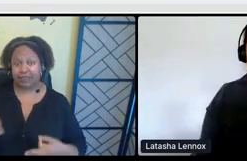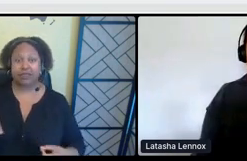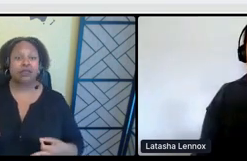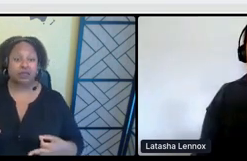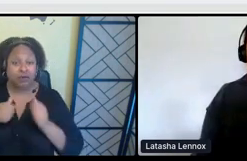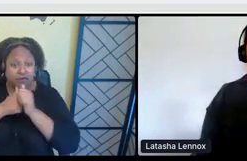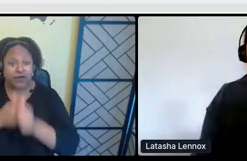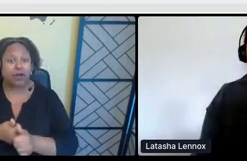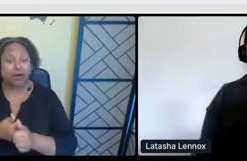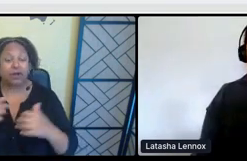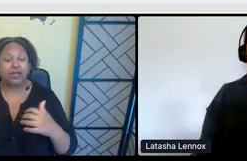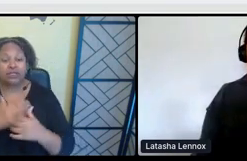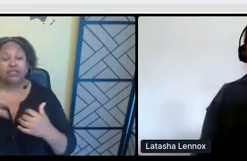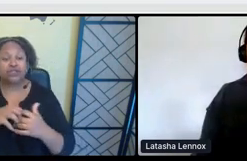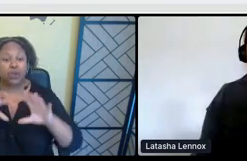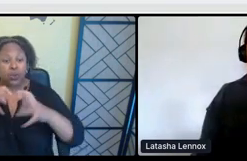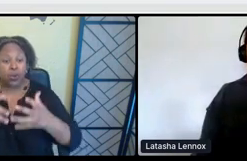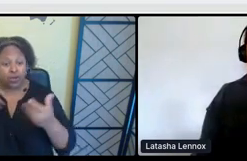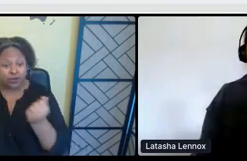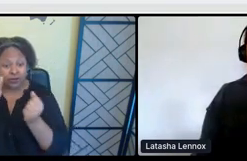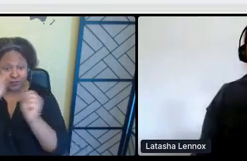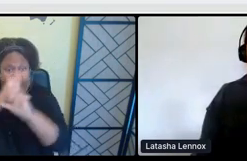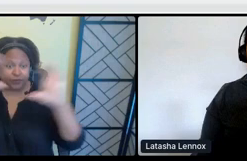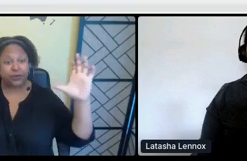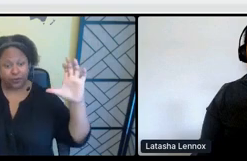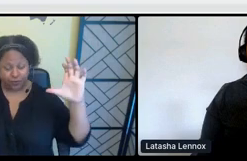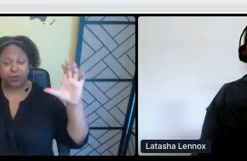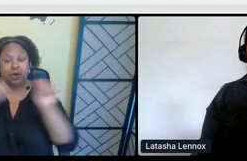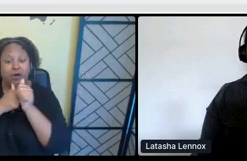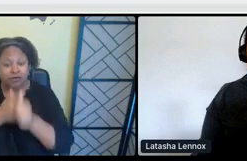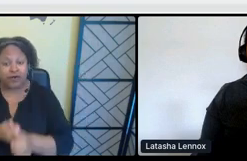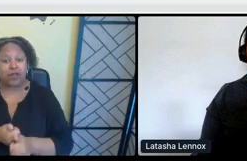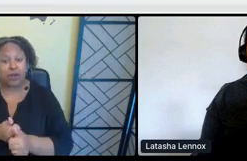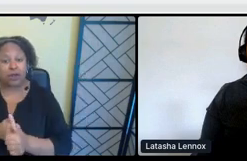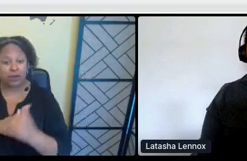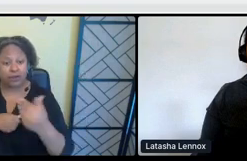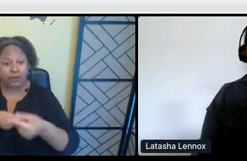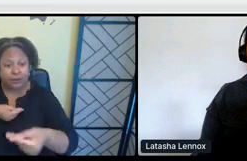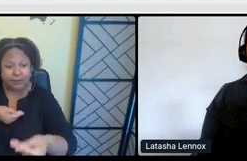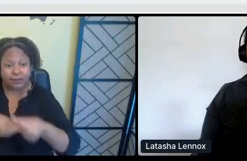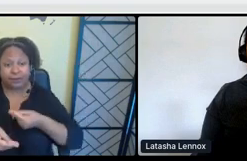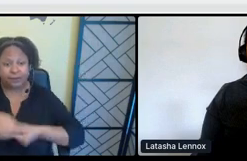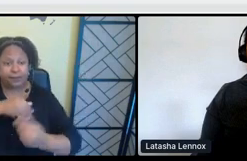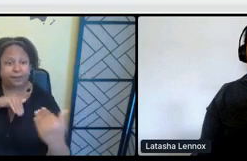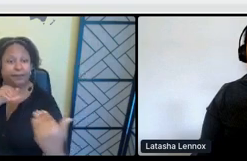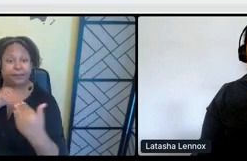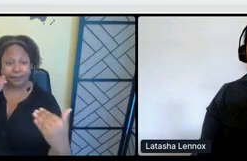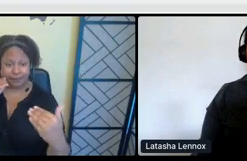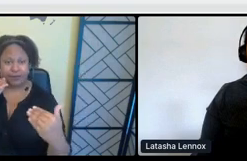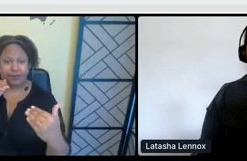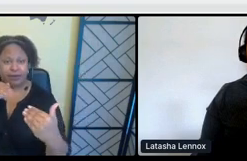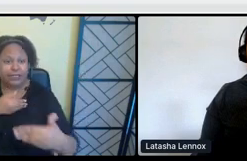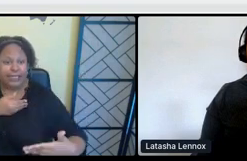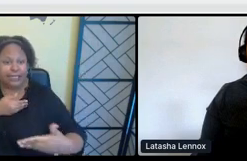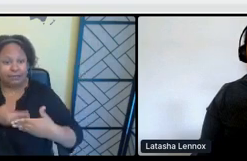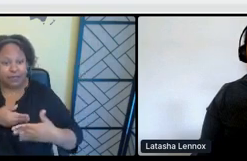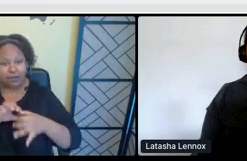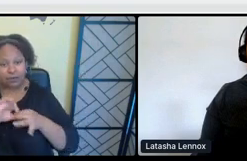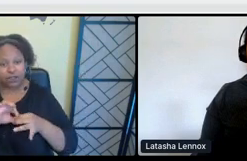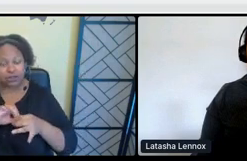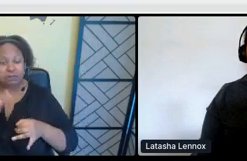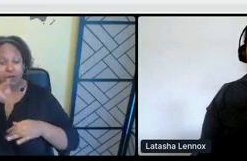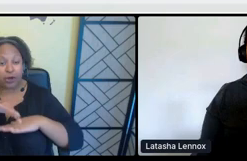you know, it is about reciprocity. It is about having an intimate relationship with mother earth. It is about reconnecting to the land,